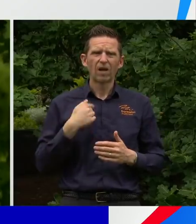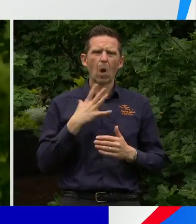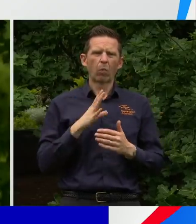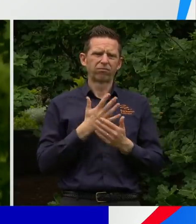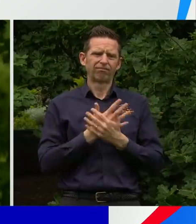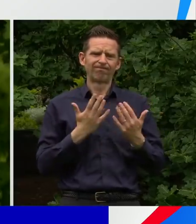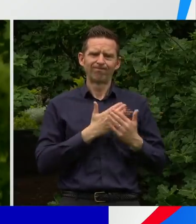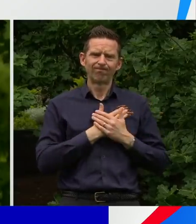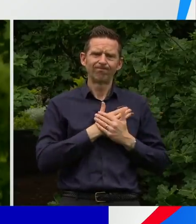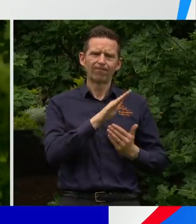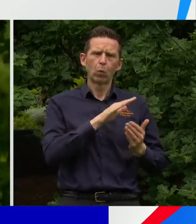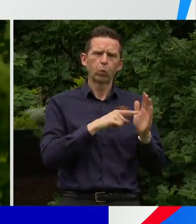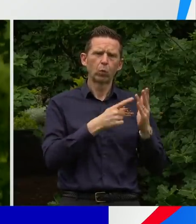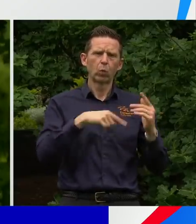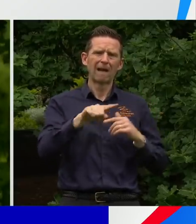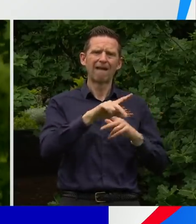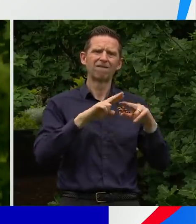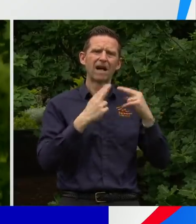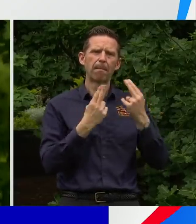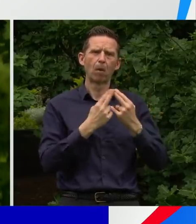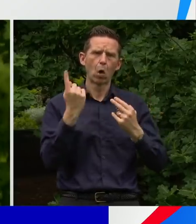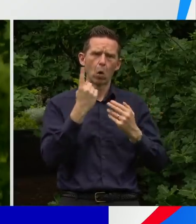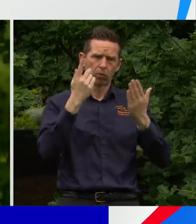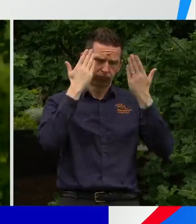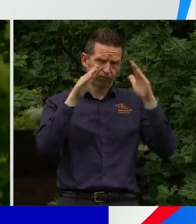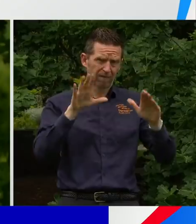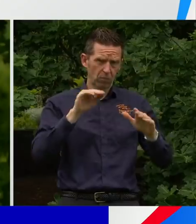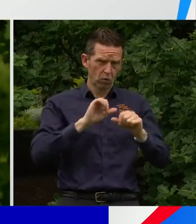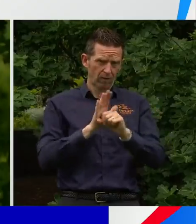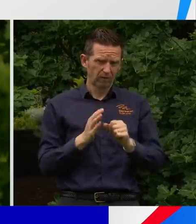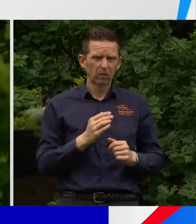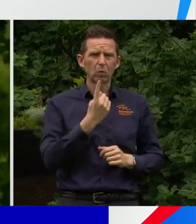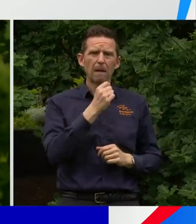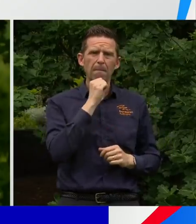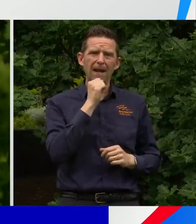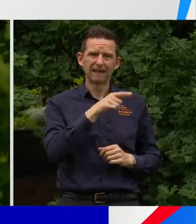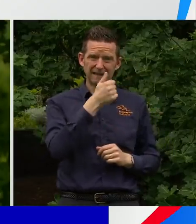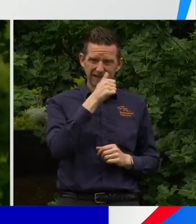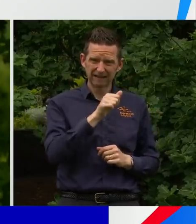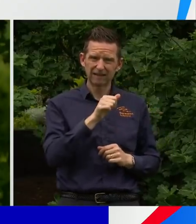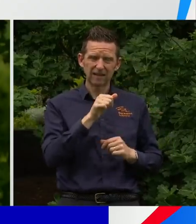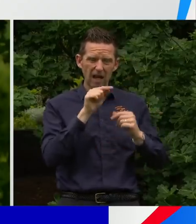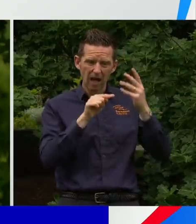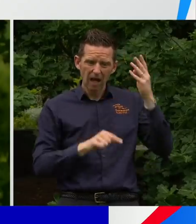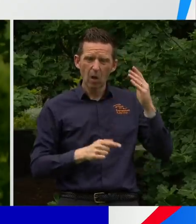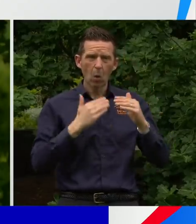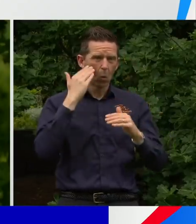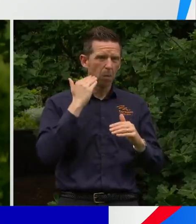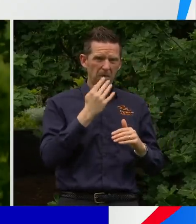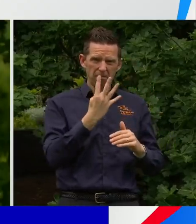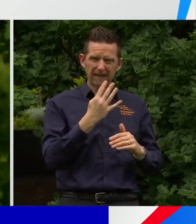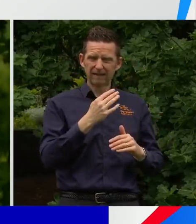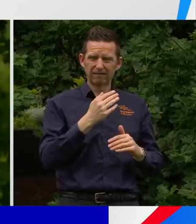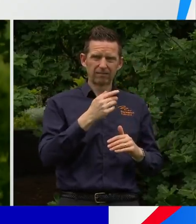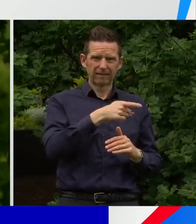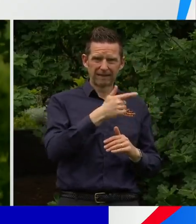to the families of those people who have passed away. A man in his 60s, four women in their 70s, three men and four women in their